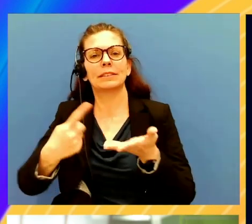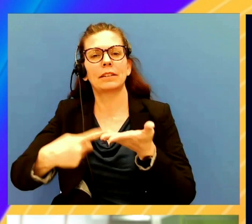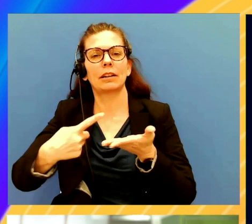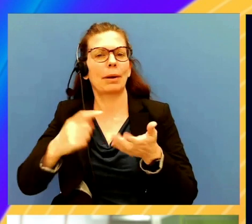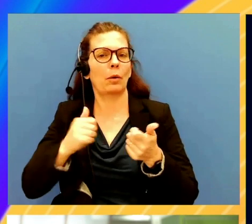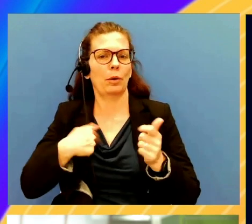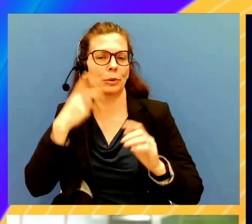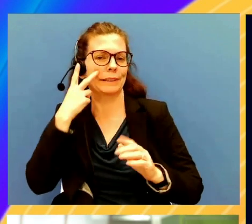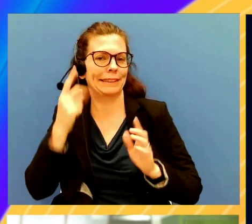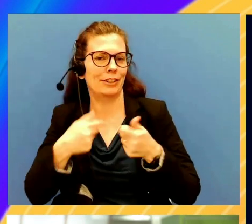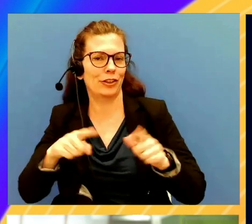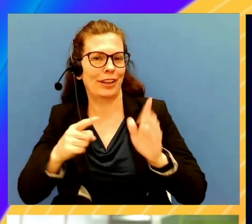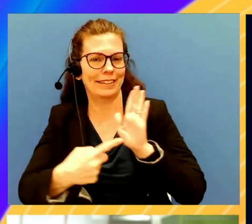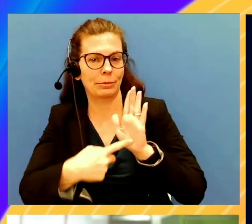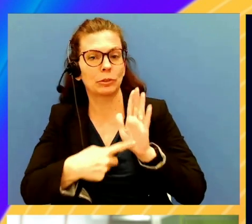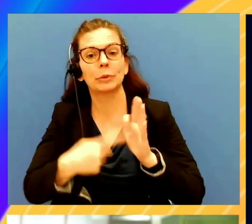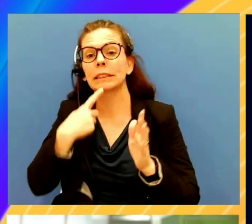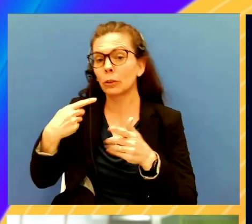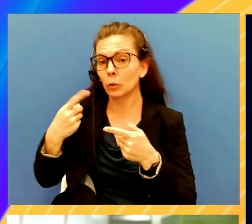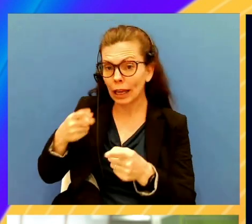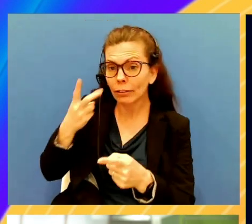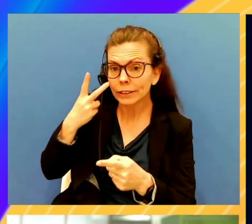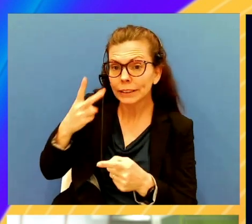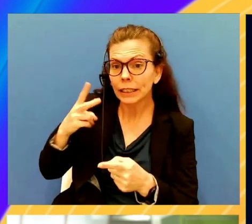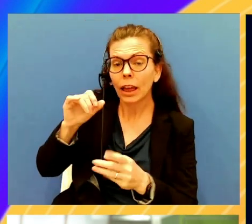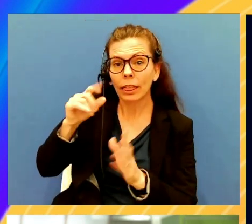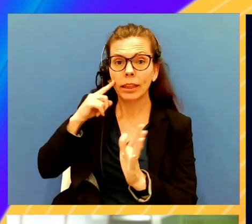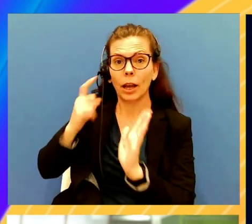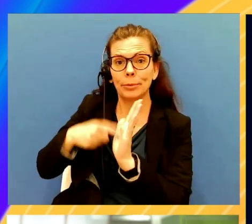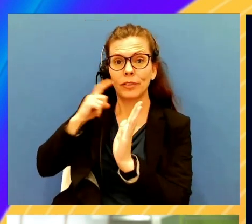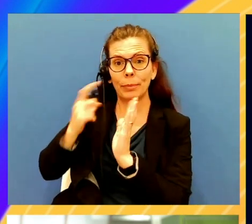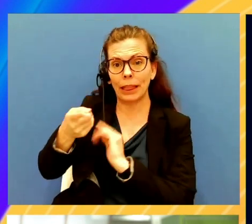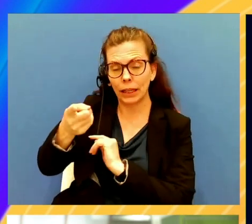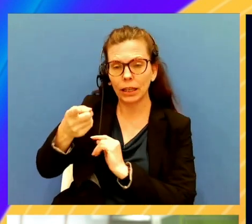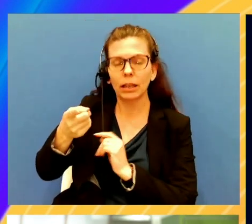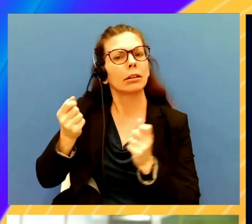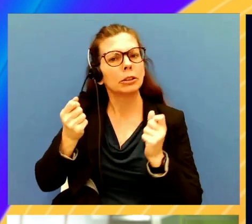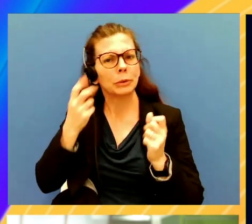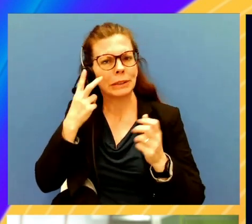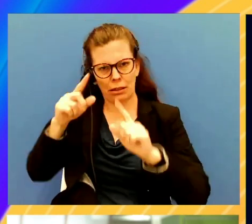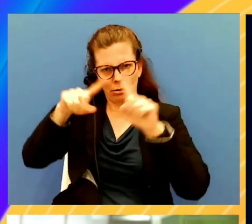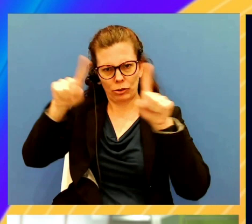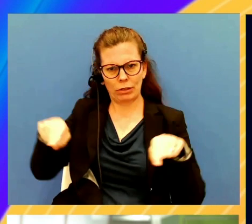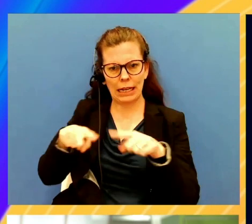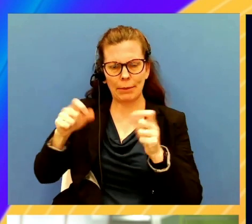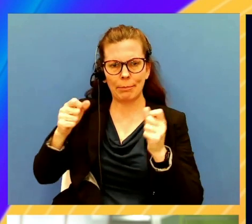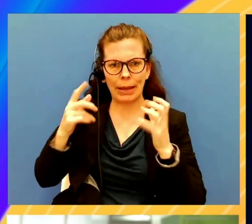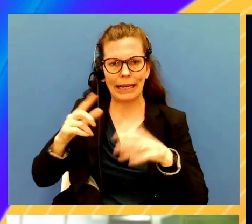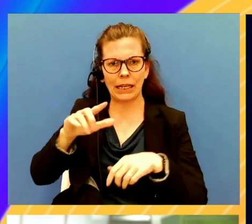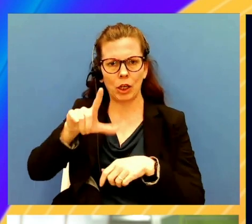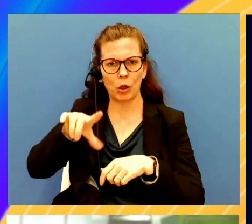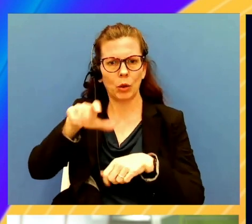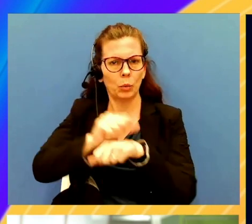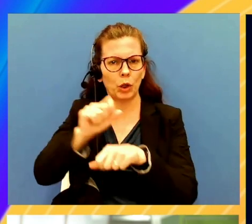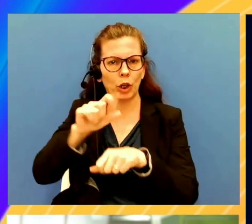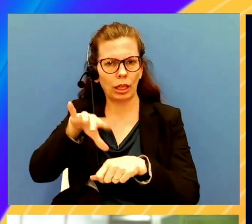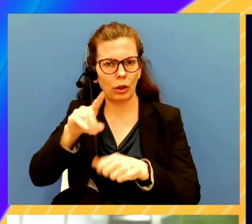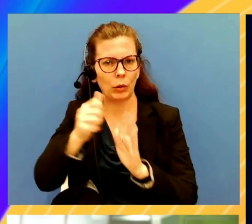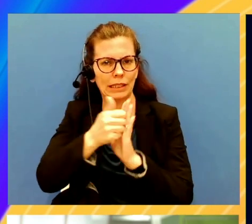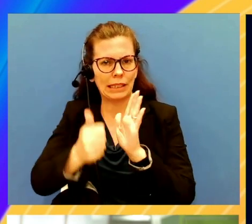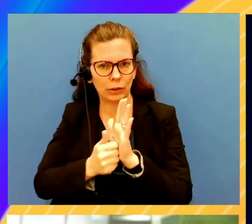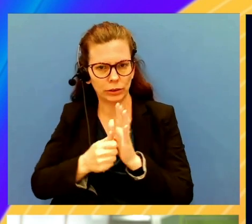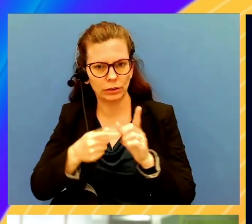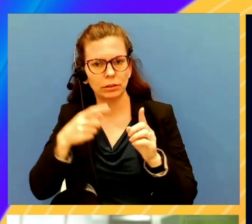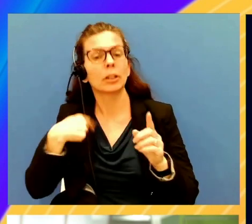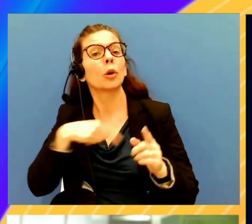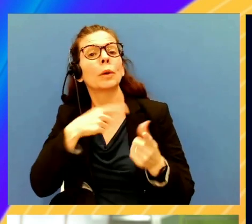that you have cross-account observability, as you can see on screen, we have multiple workload accounts. And what we've done now is centralize